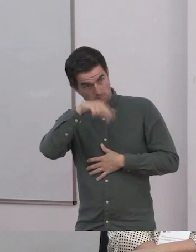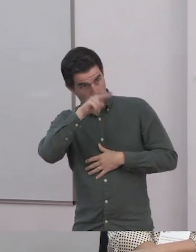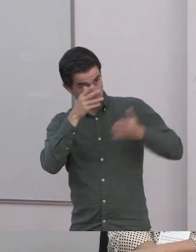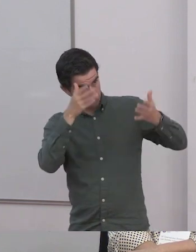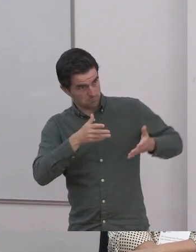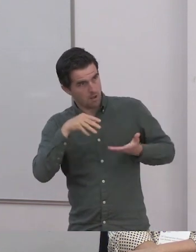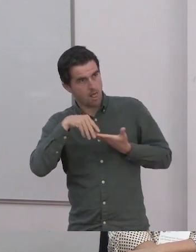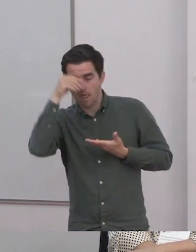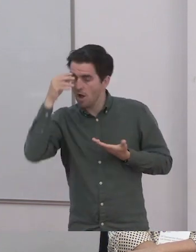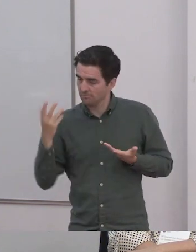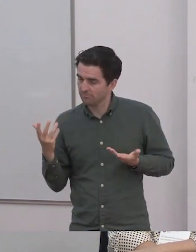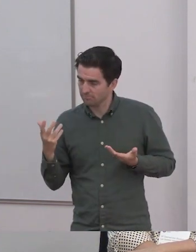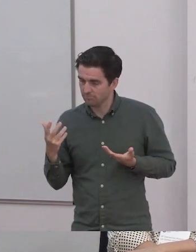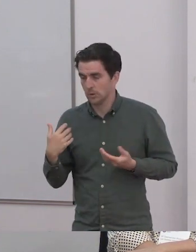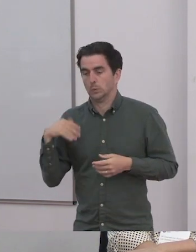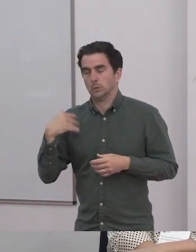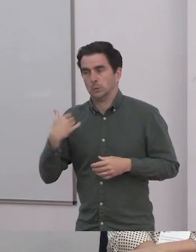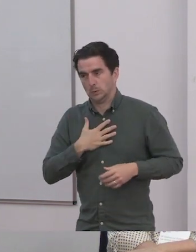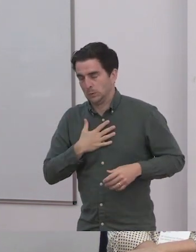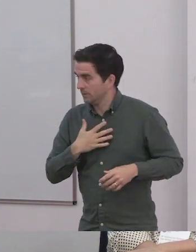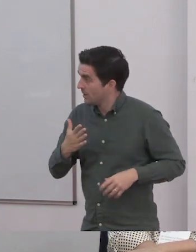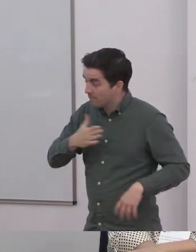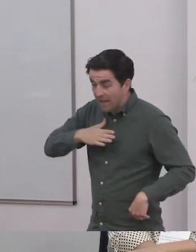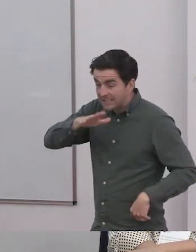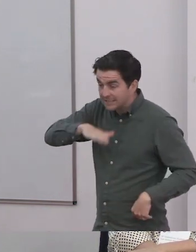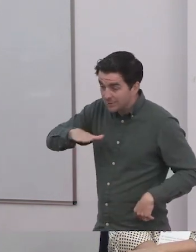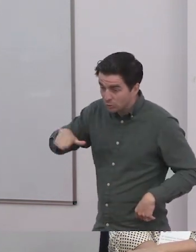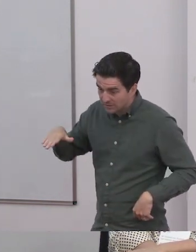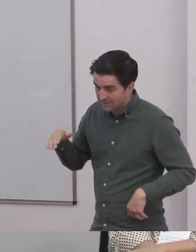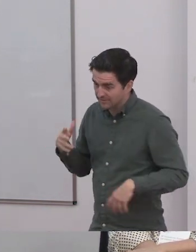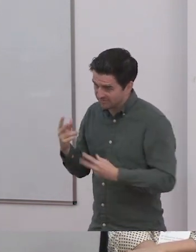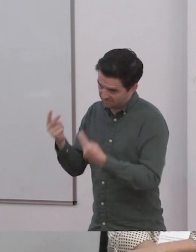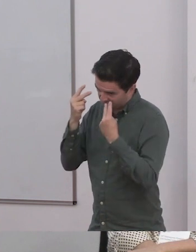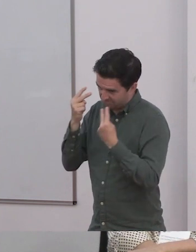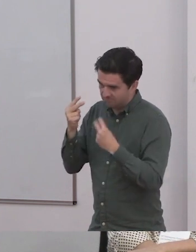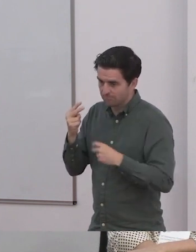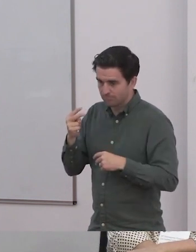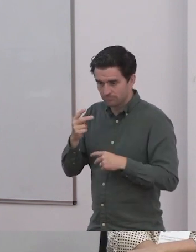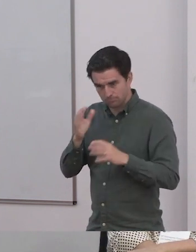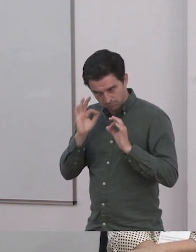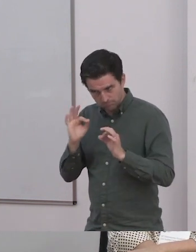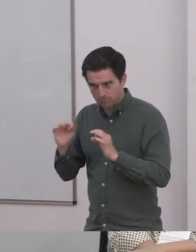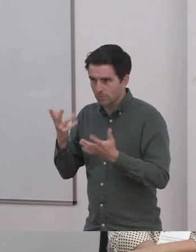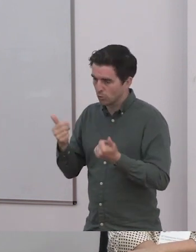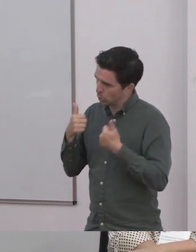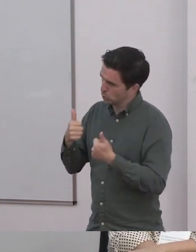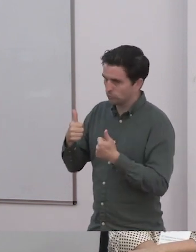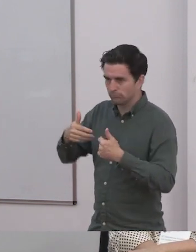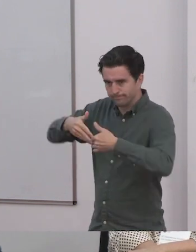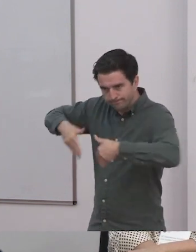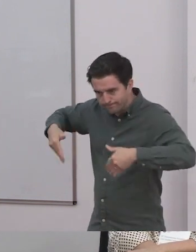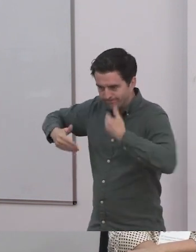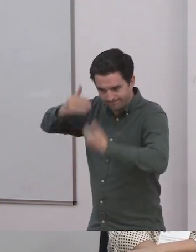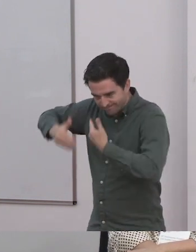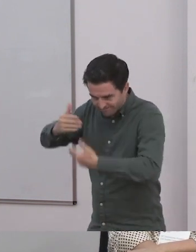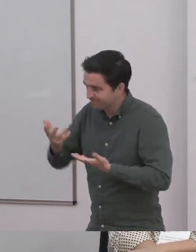having good boundaries. If you want to raise good children, be a good person. Yeah. But I can